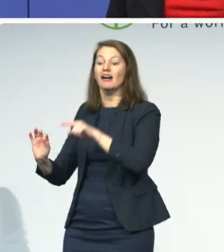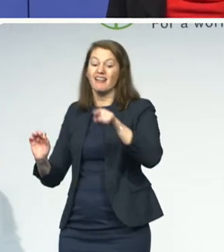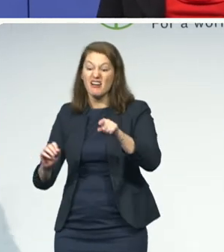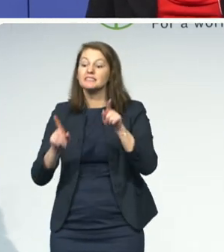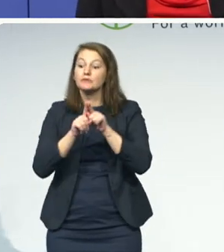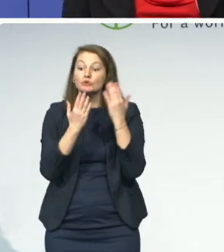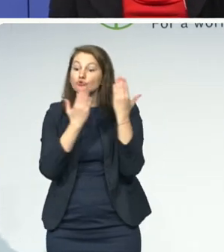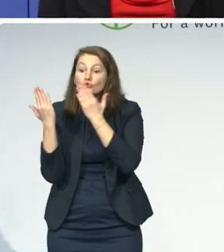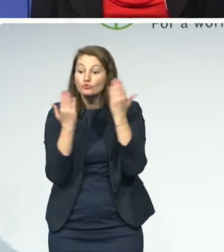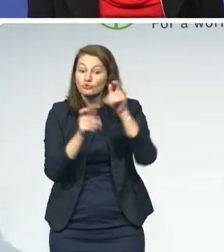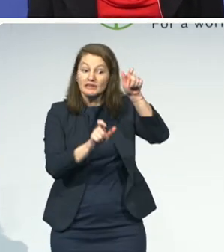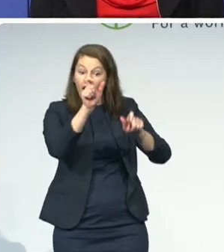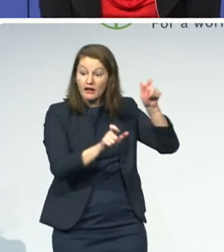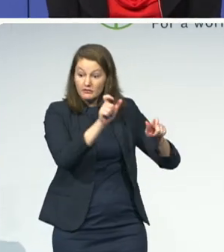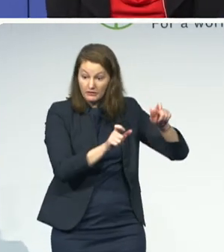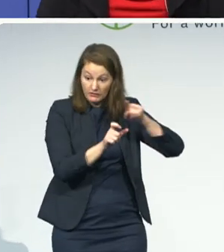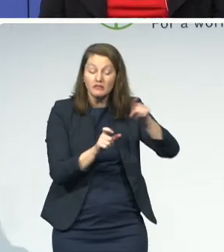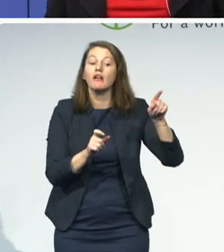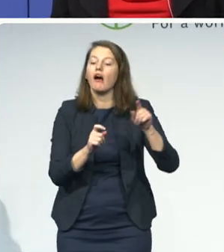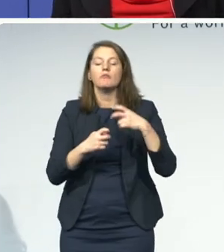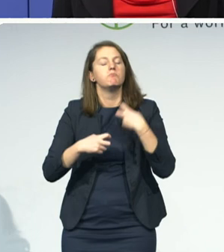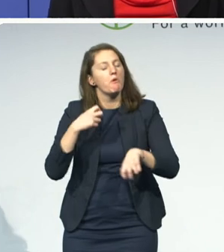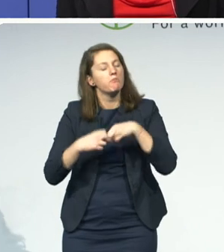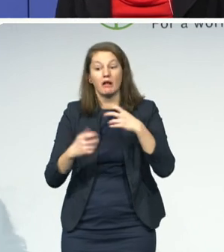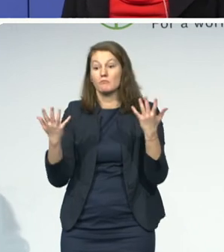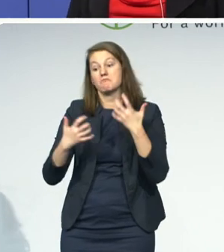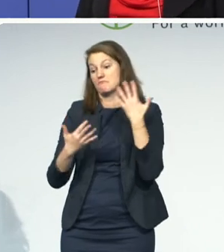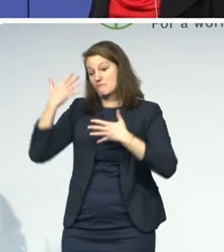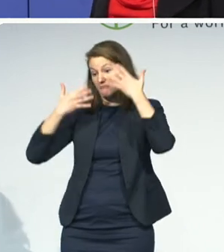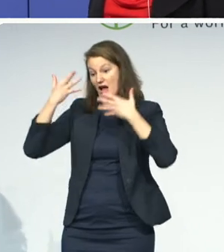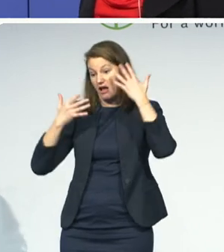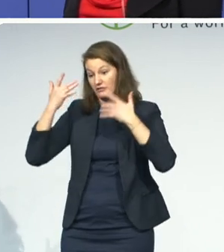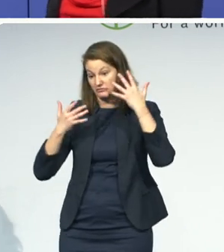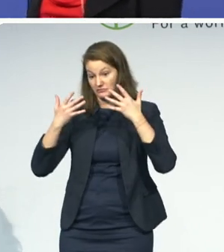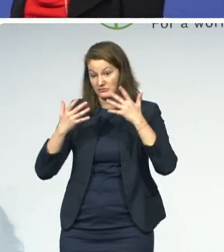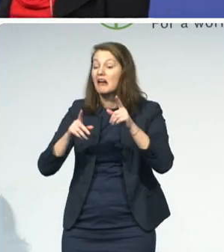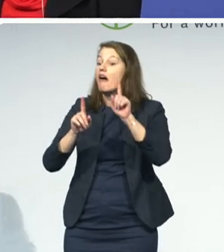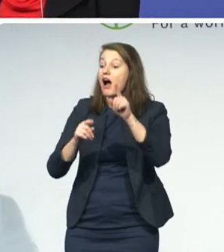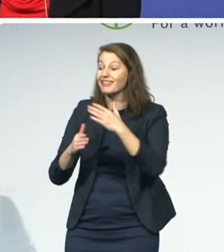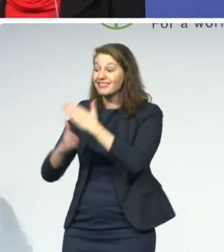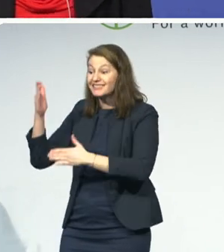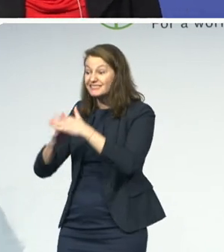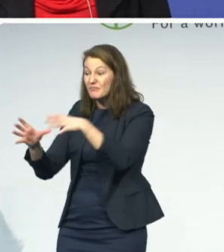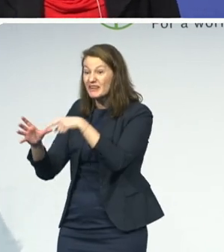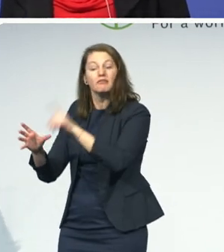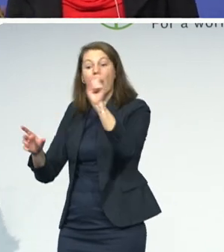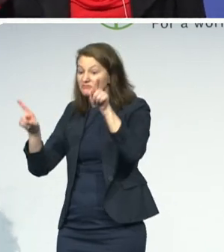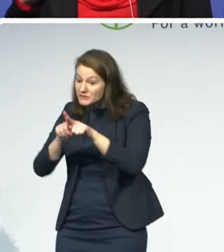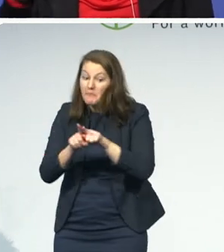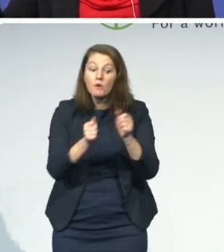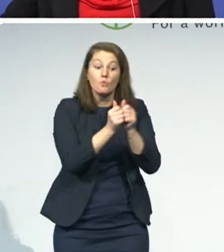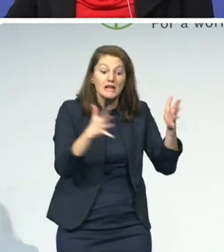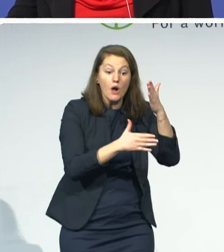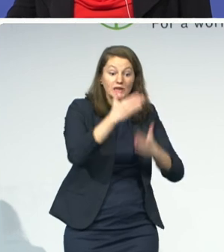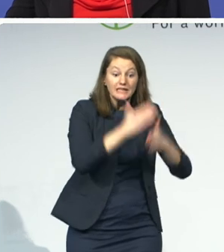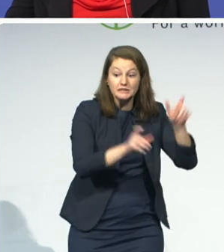disabilities, and it's a wide group. It also turns out that in many countries, as in the US, where you're